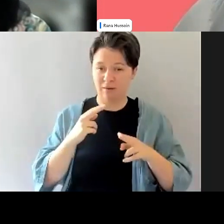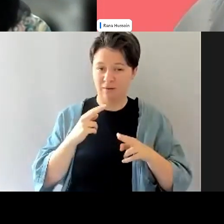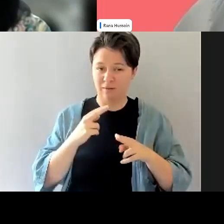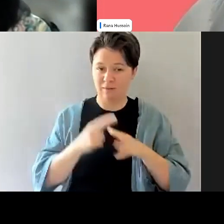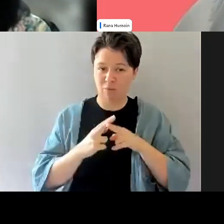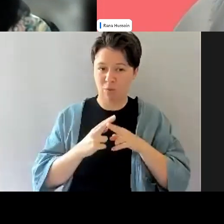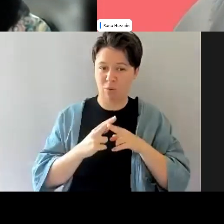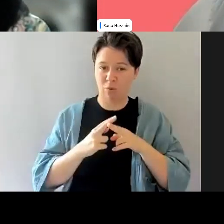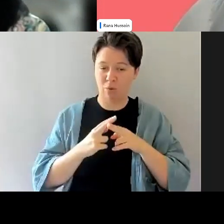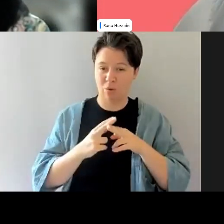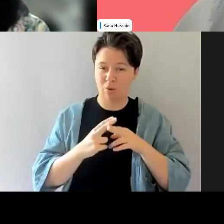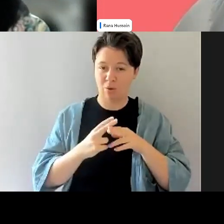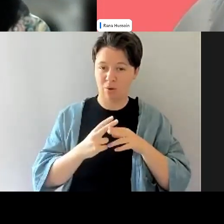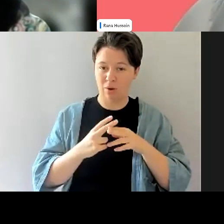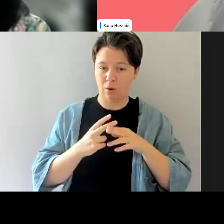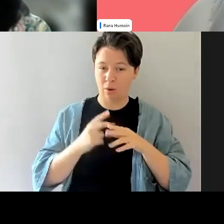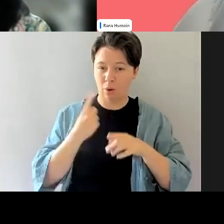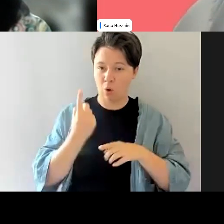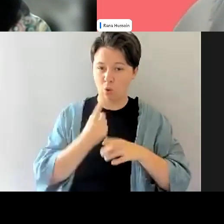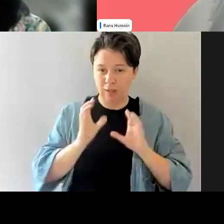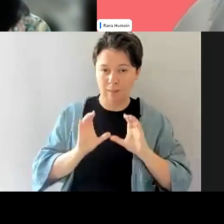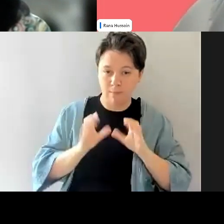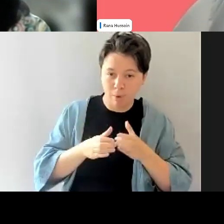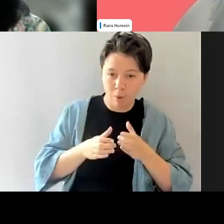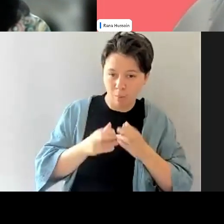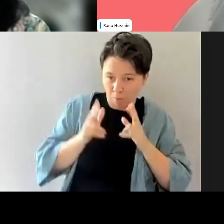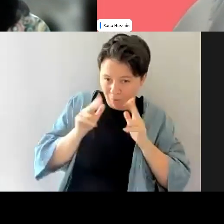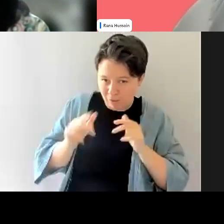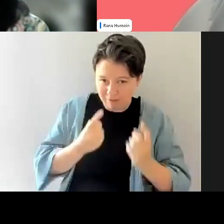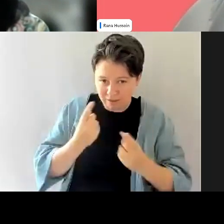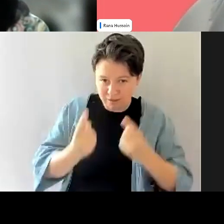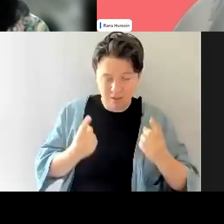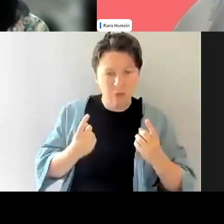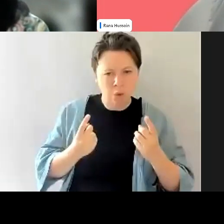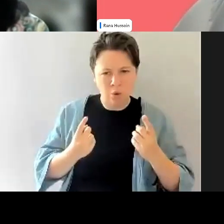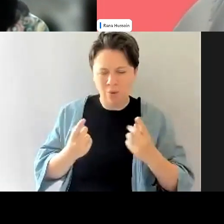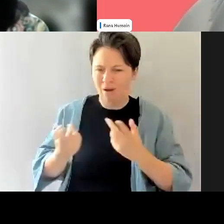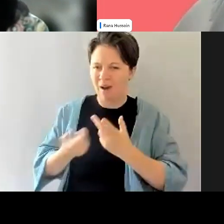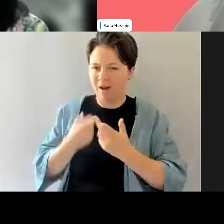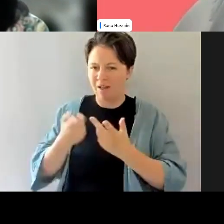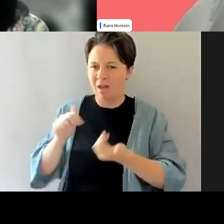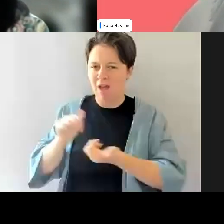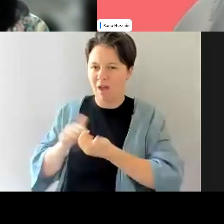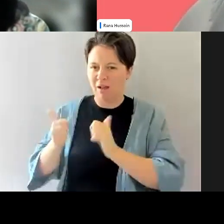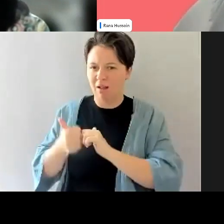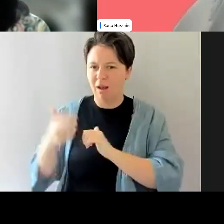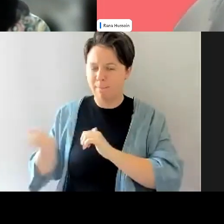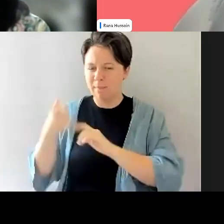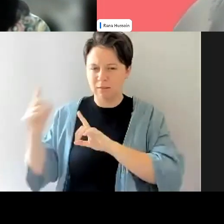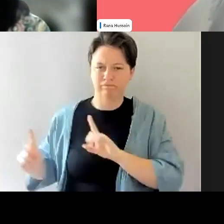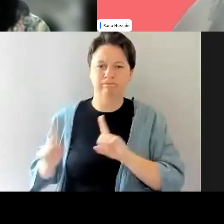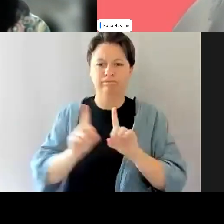It's for our deadly allies who need to be aware and stand up and, and start to create those safe spaces too.